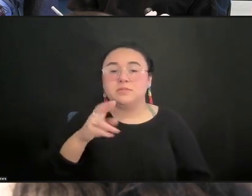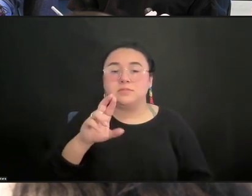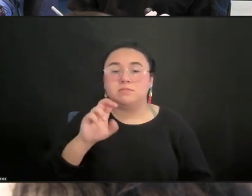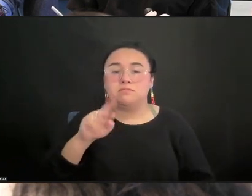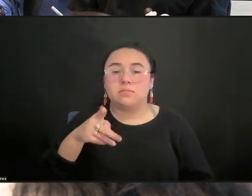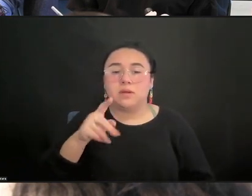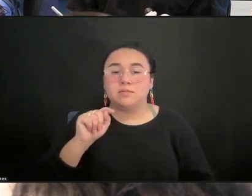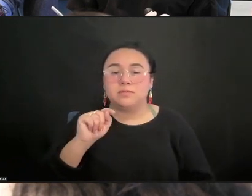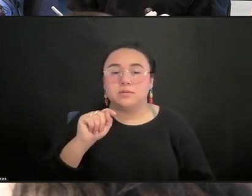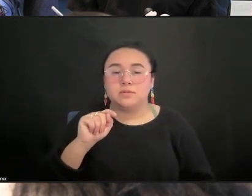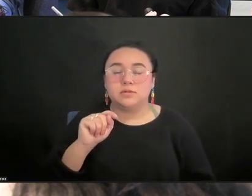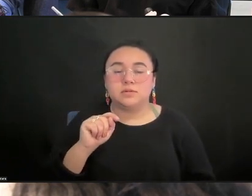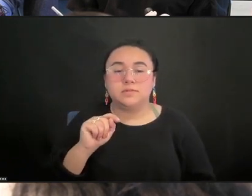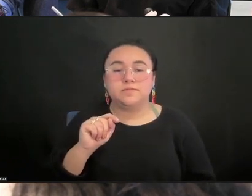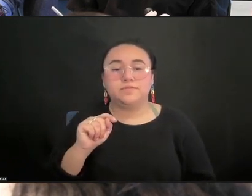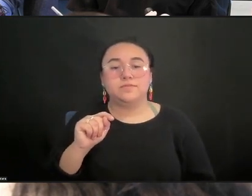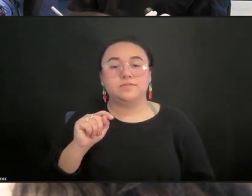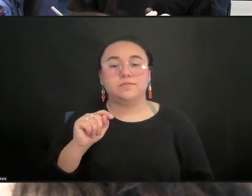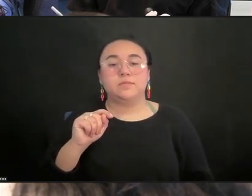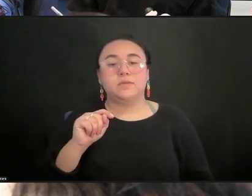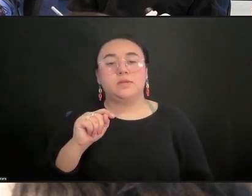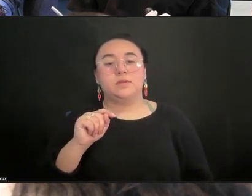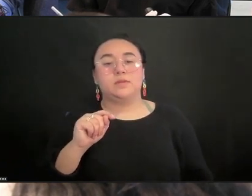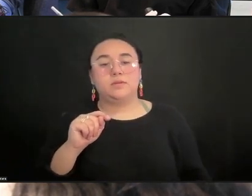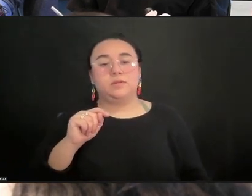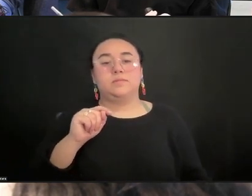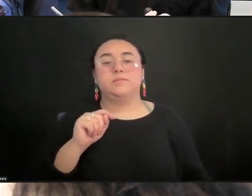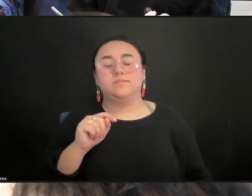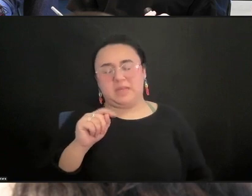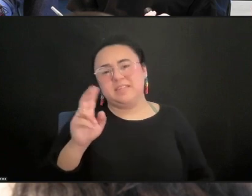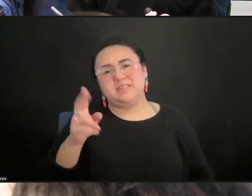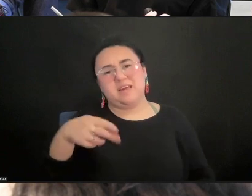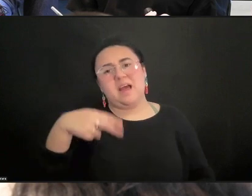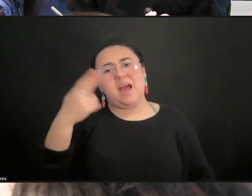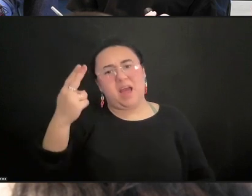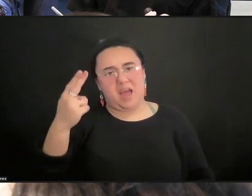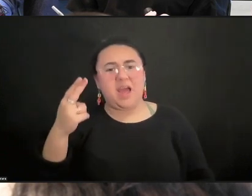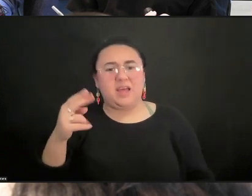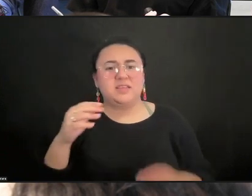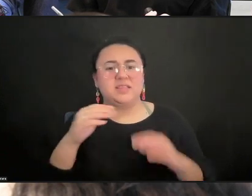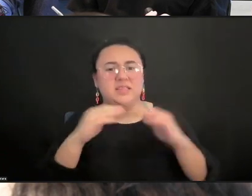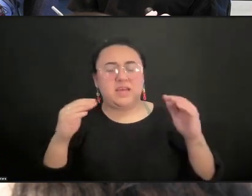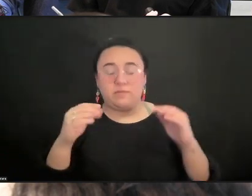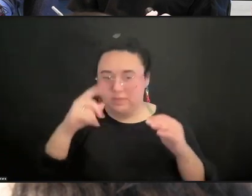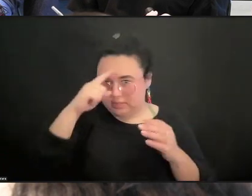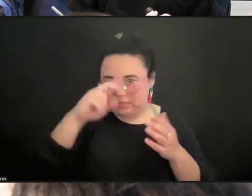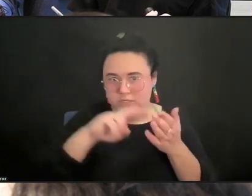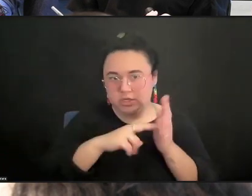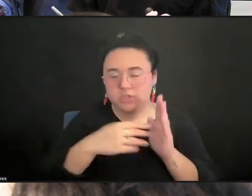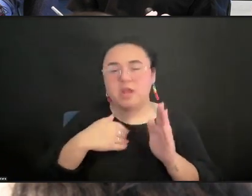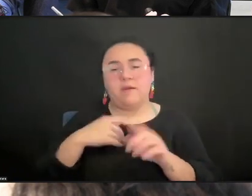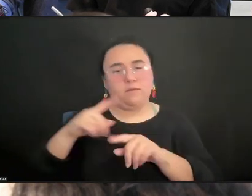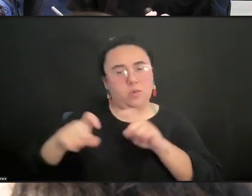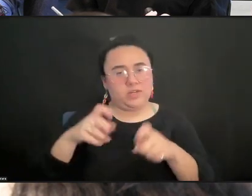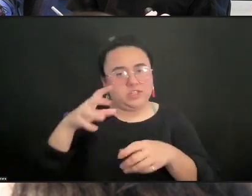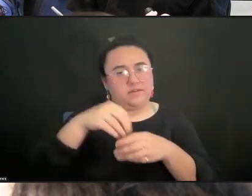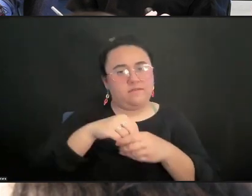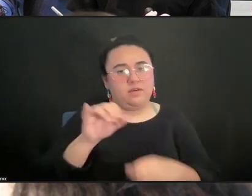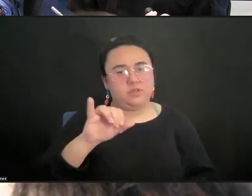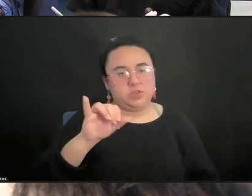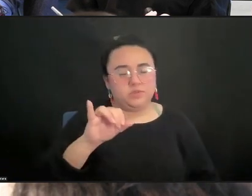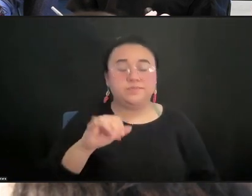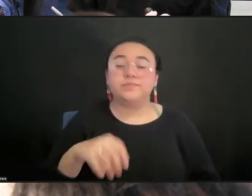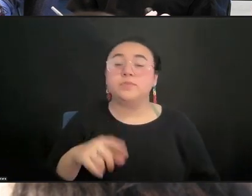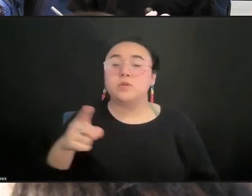It'll bring us in at a very high level intentionally and includes a set of questions. Feel free, of course, to